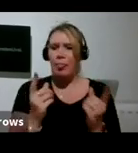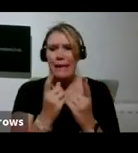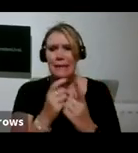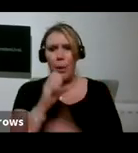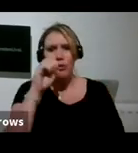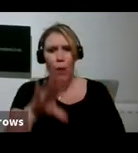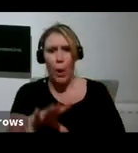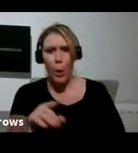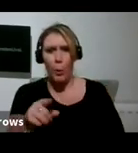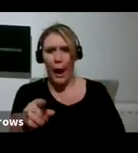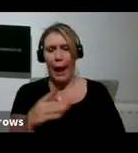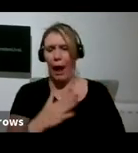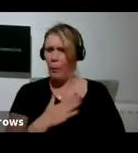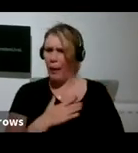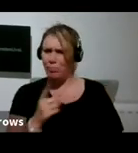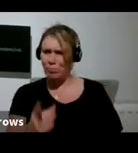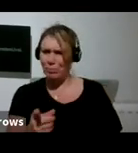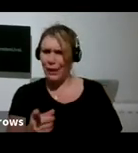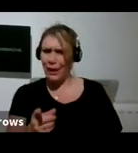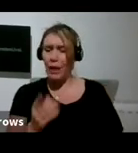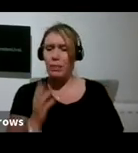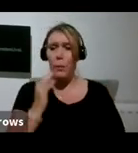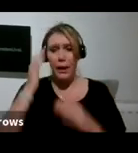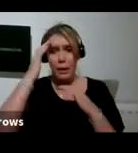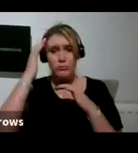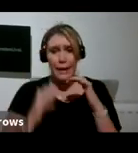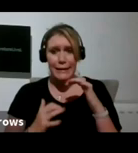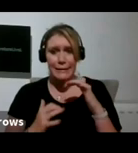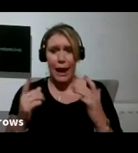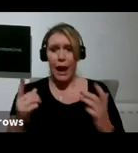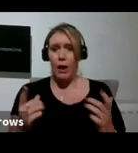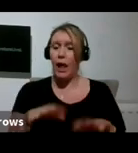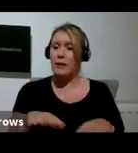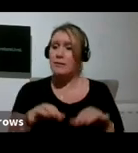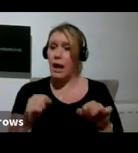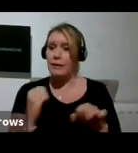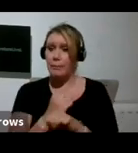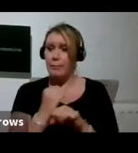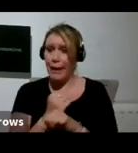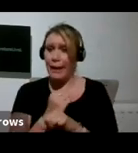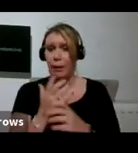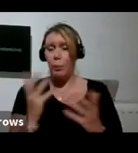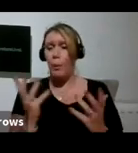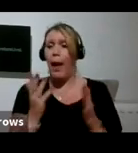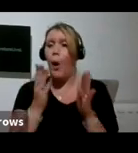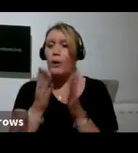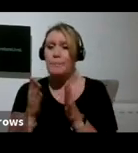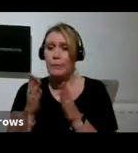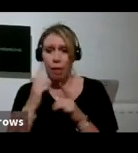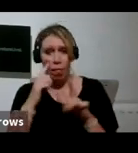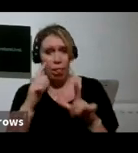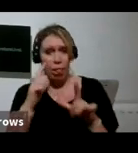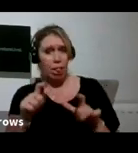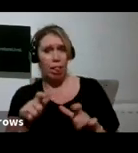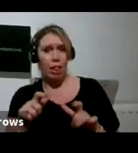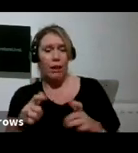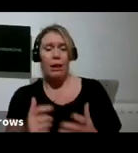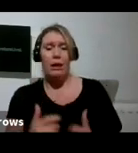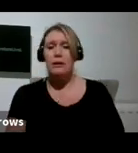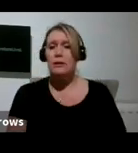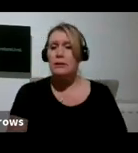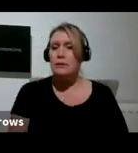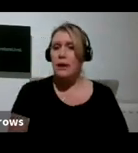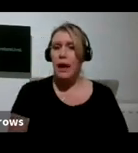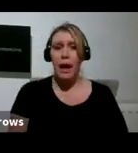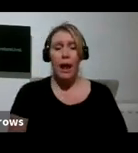collages. And then when I had a big breakdown, I started making collages in hospital again. And I